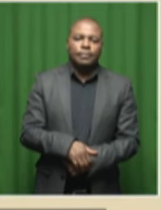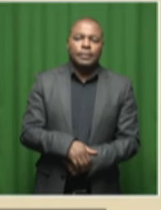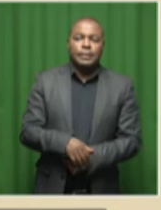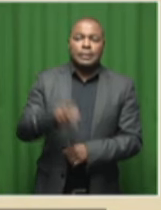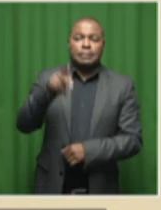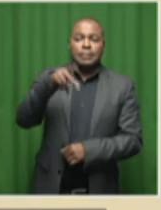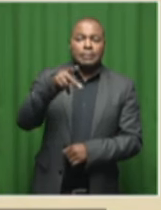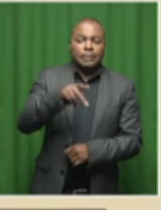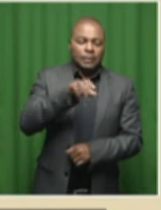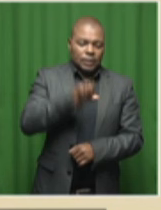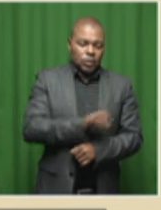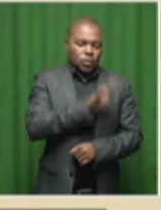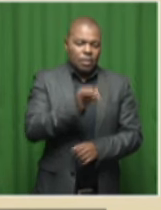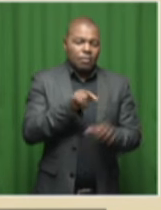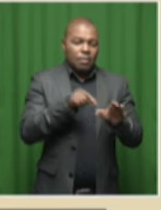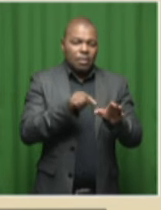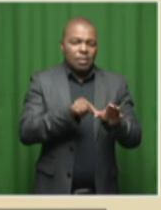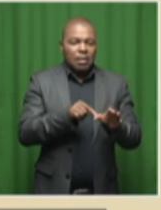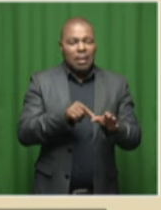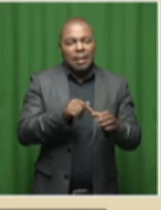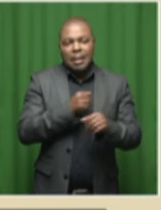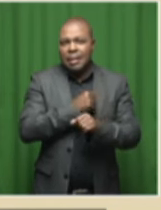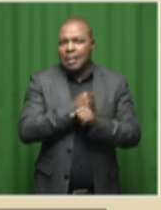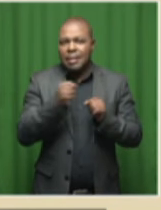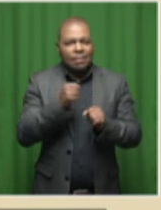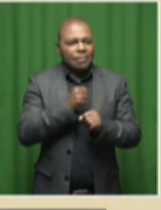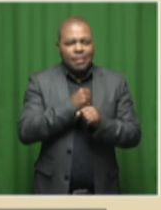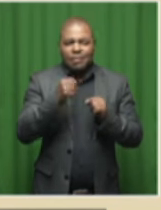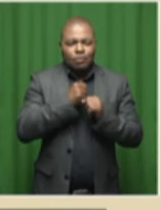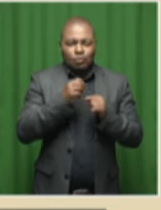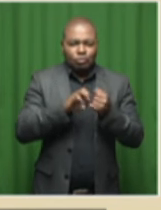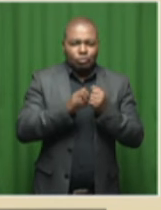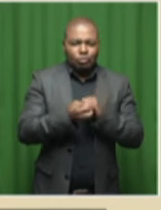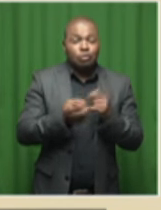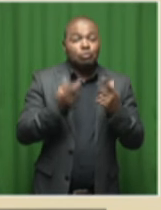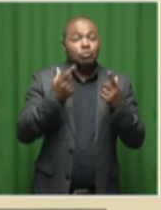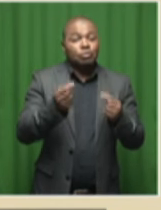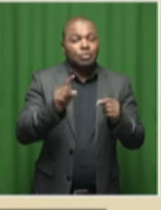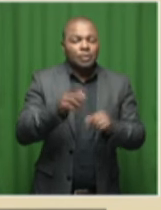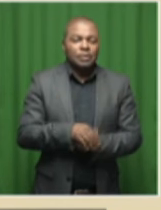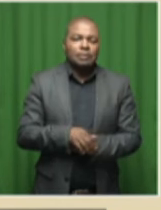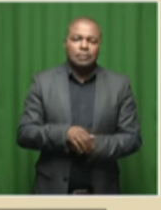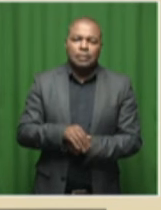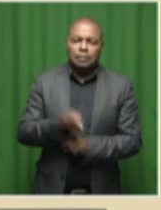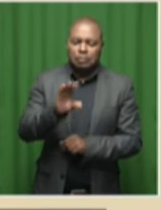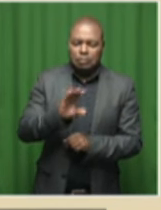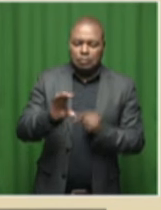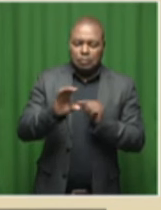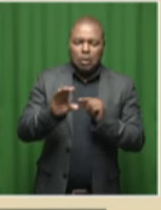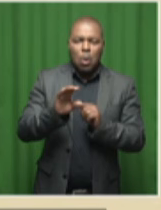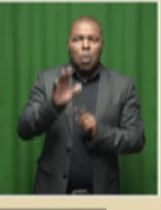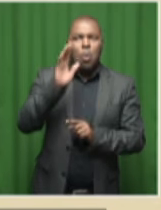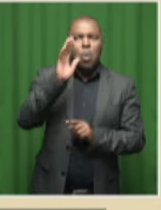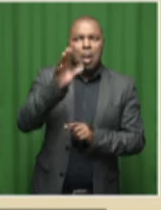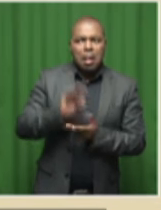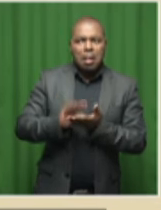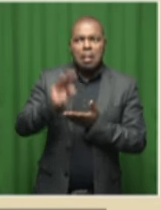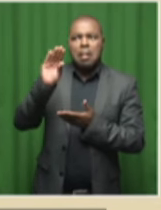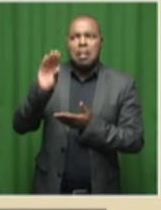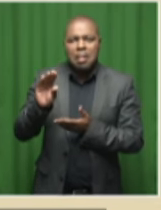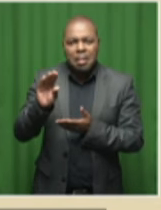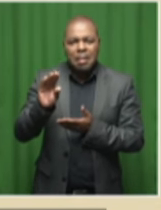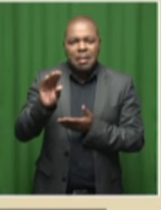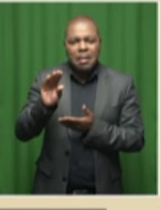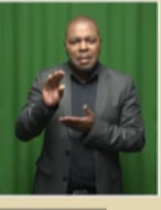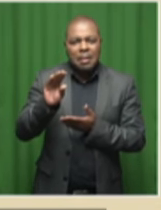PPSA even made an attempt to try and say that amount, we will consider paying that amount, or